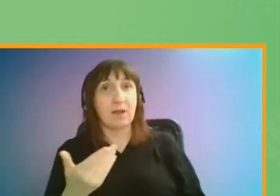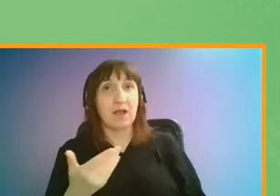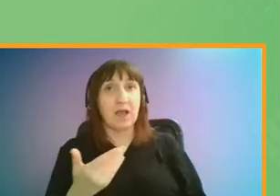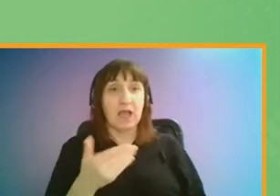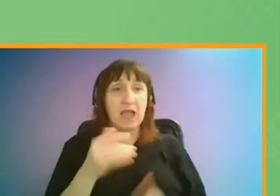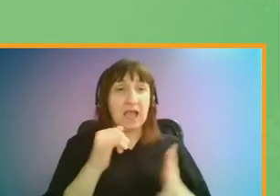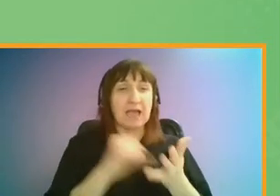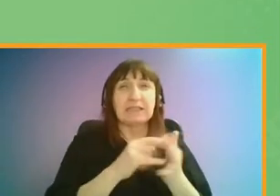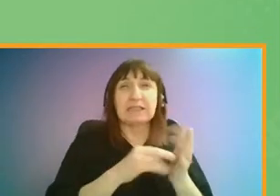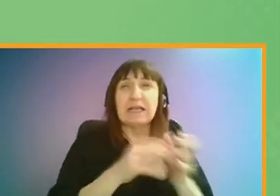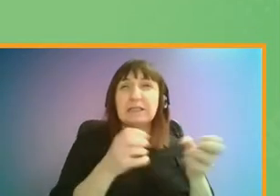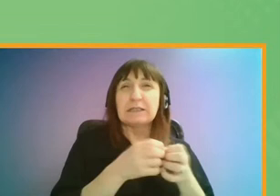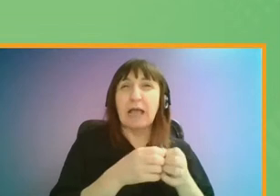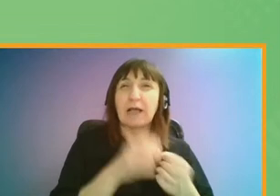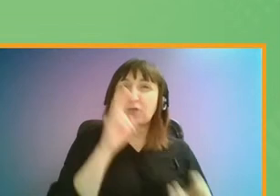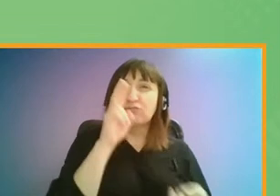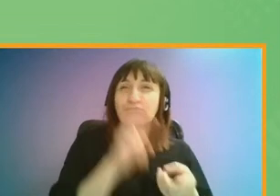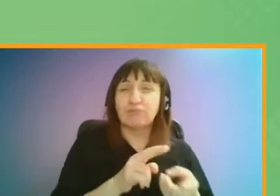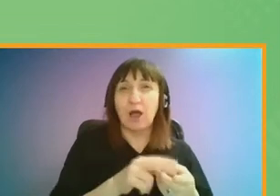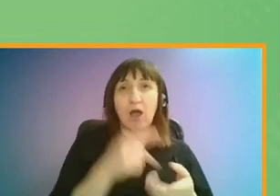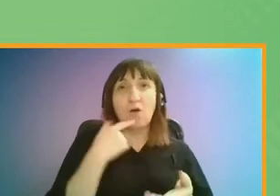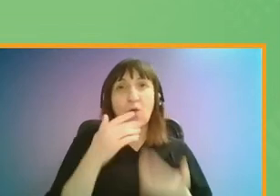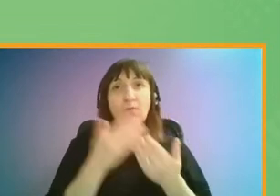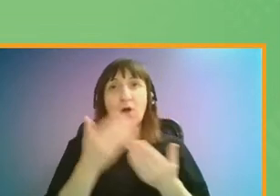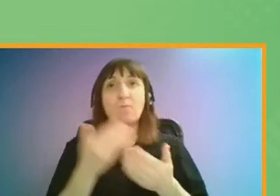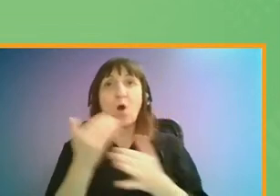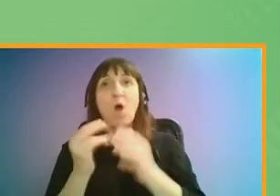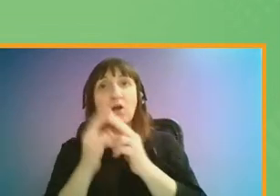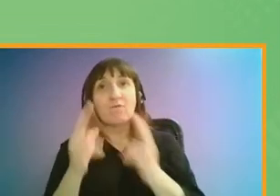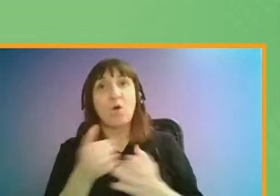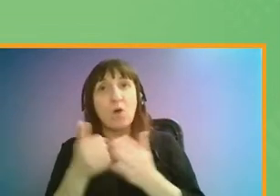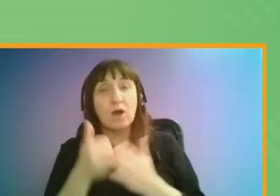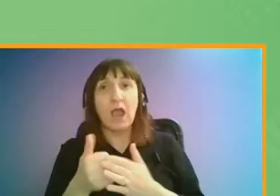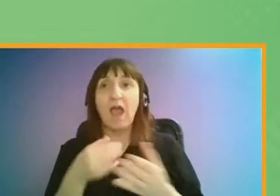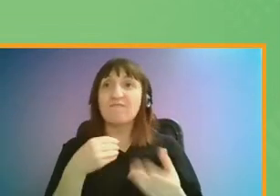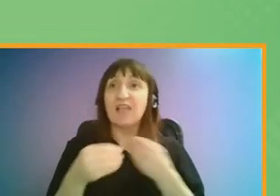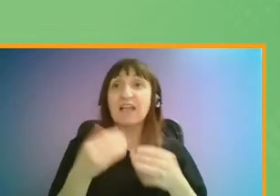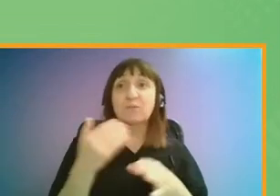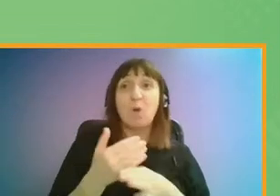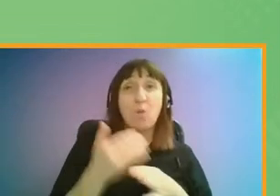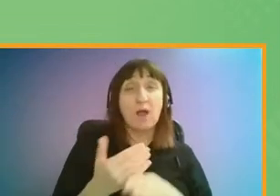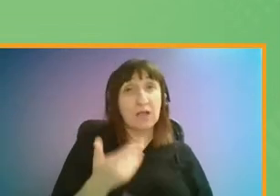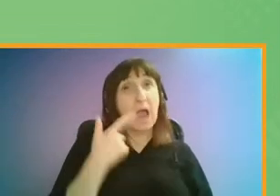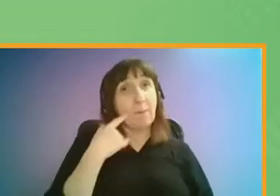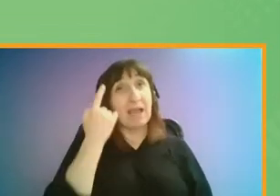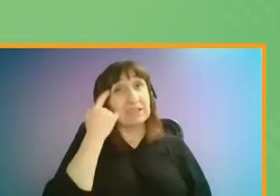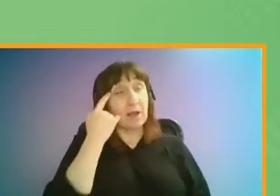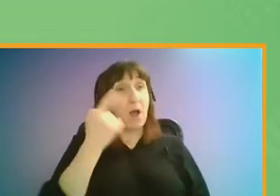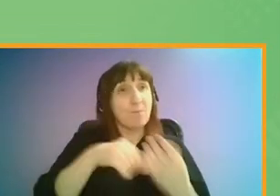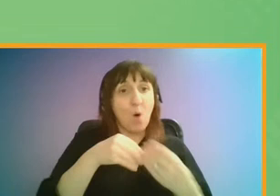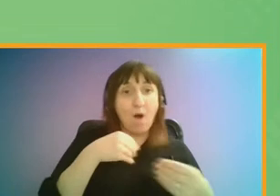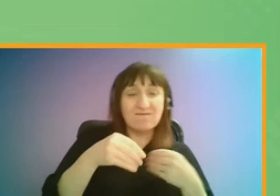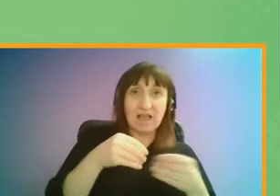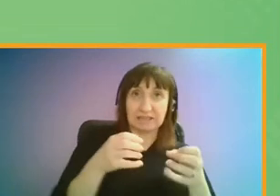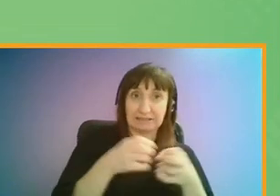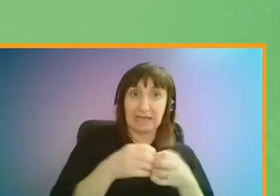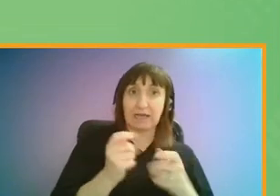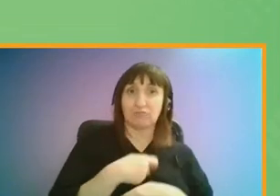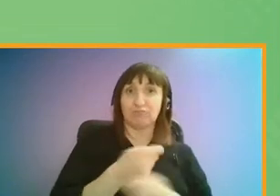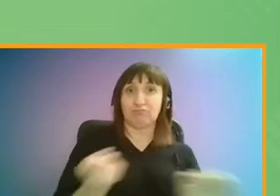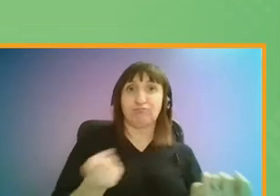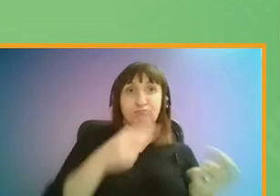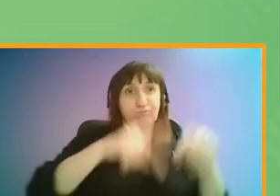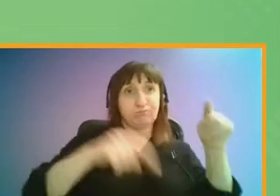been in decline for some time now, and with the rise of working from home trends and more flexible working, it makes sense that more flexible ticketing options are